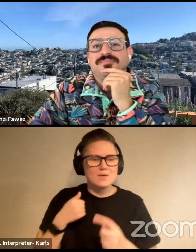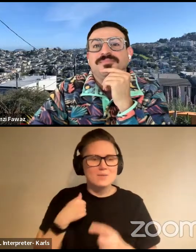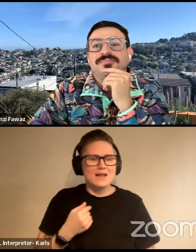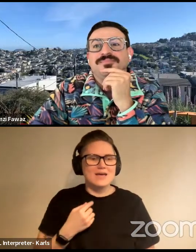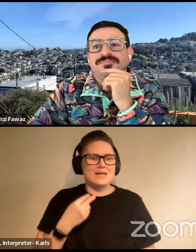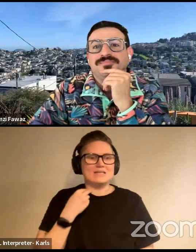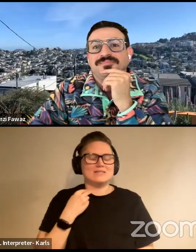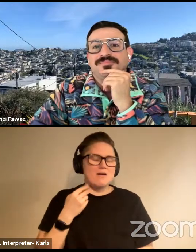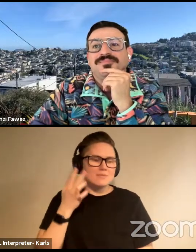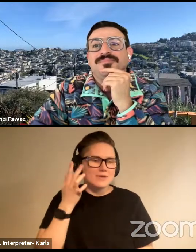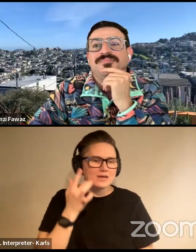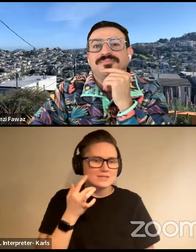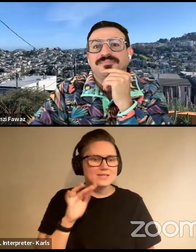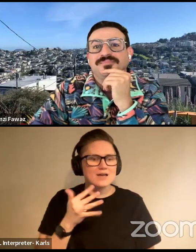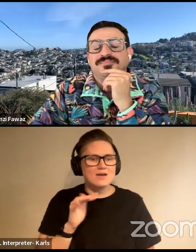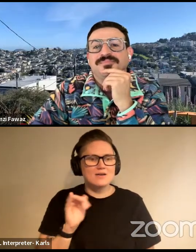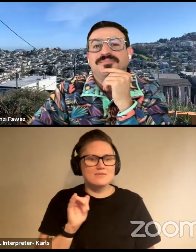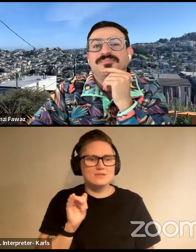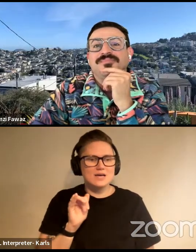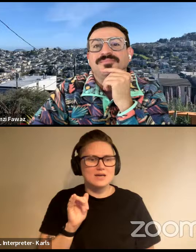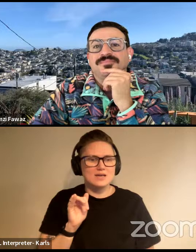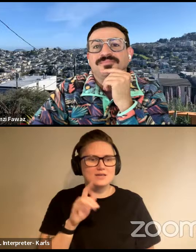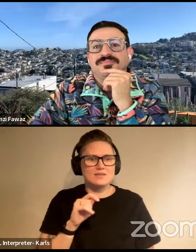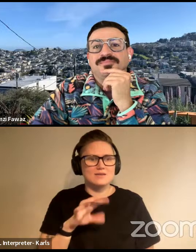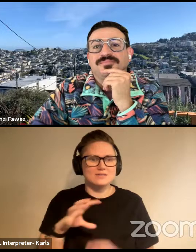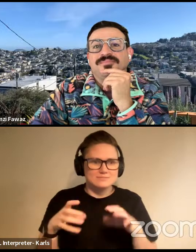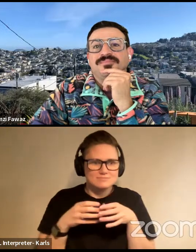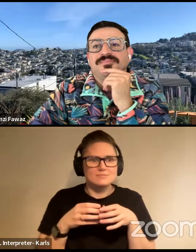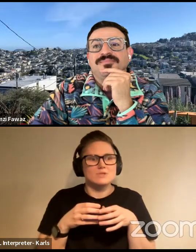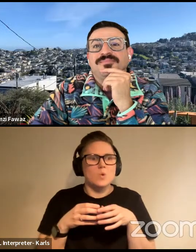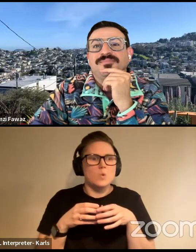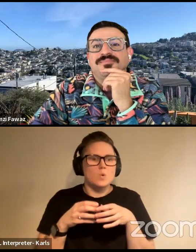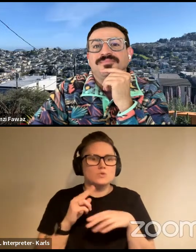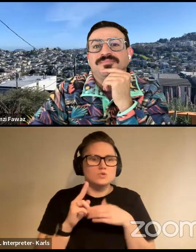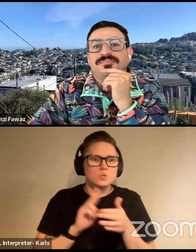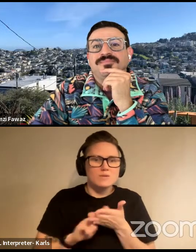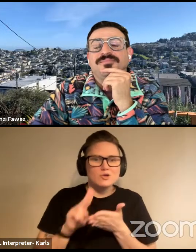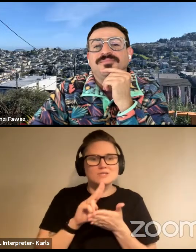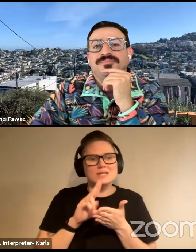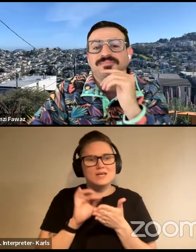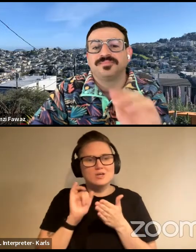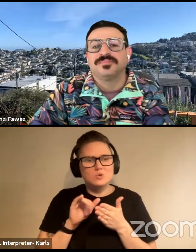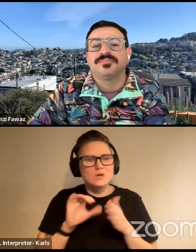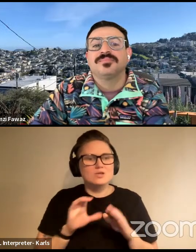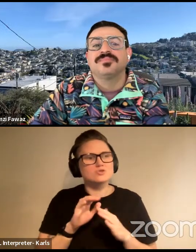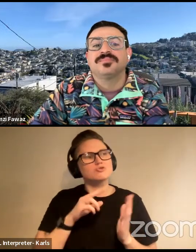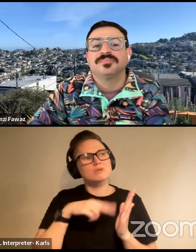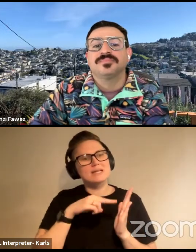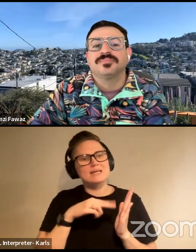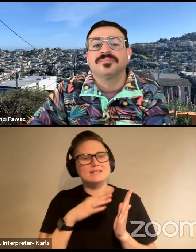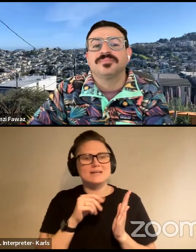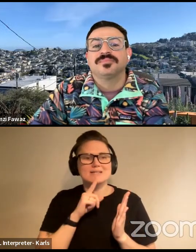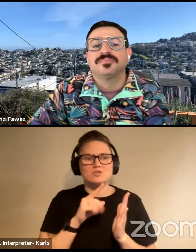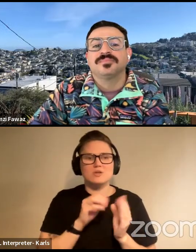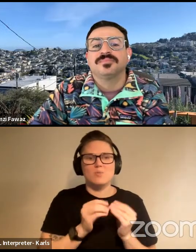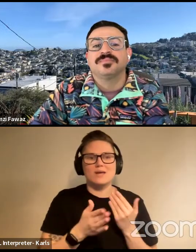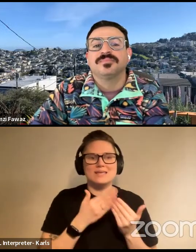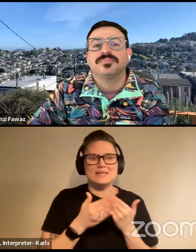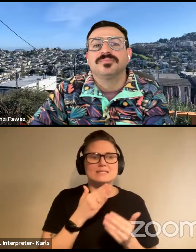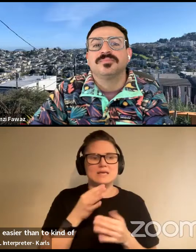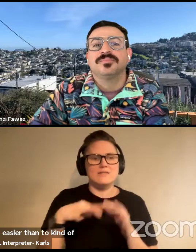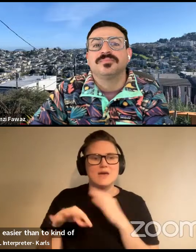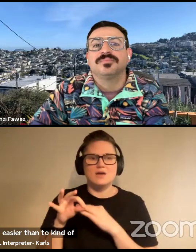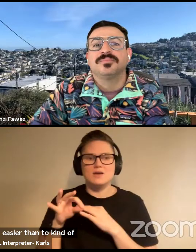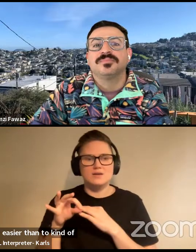because it's kind of like this kind of hermeneutically sealed closed universe, and you can kind of do readings. And it's really kind of actually easier than to kind of go through